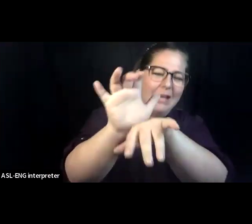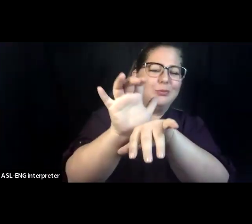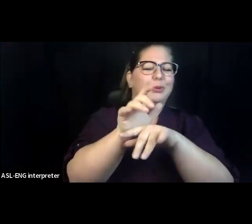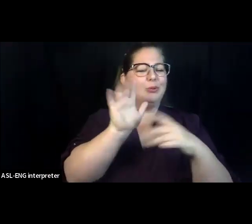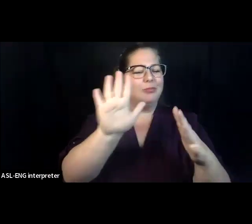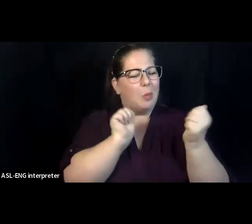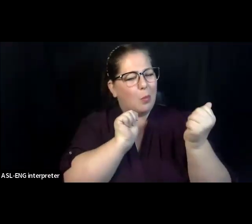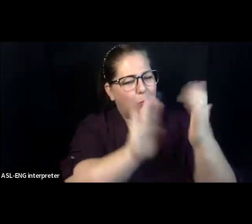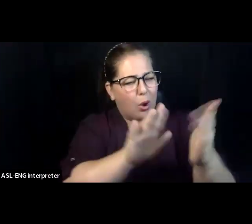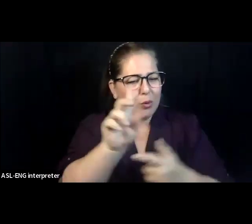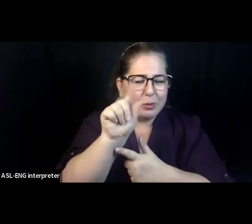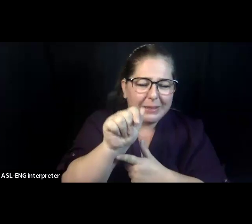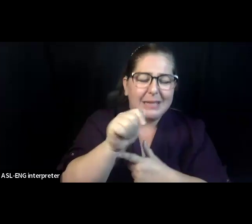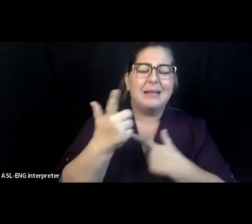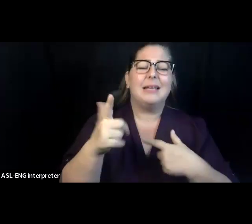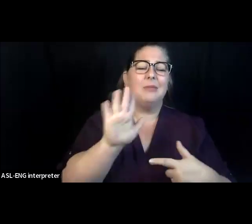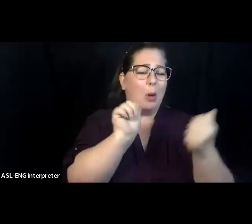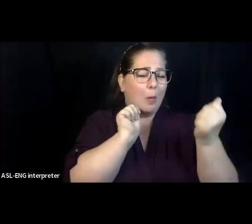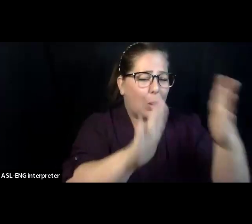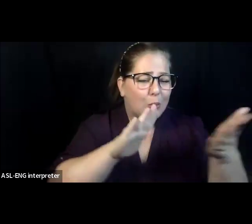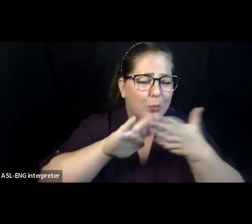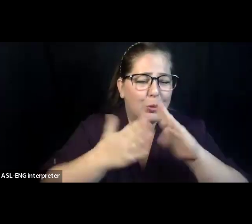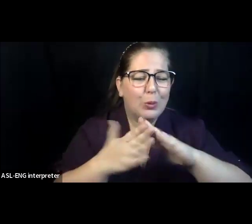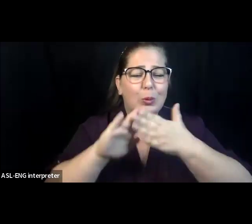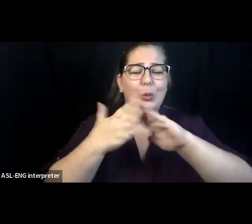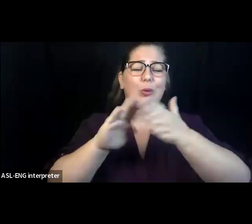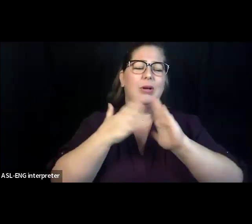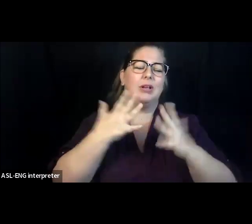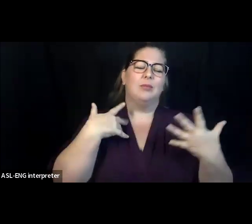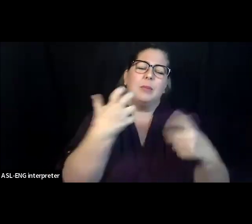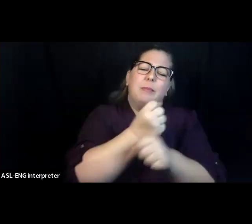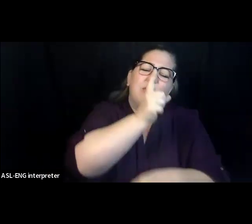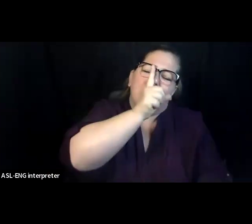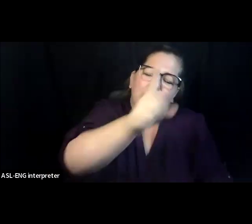that everybody felt, feels very cared for in this space, and we're very excited about that opportunity.